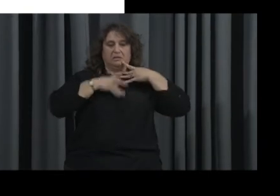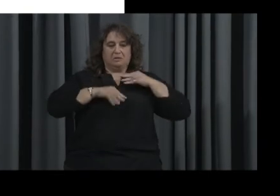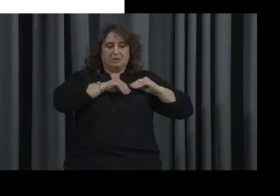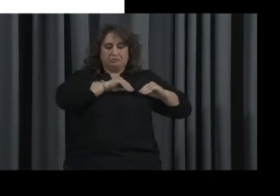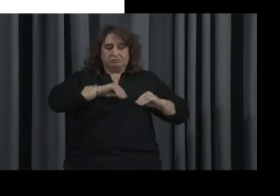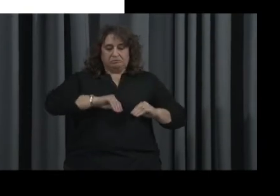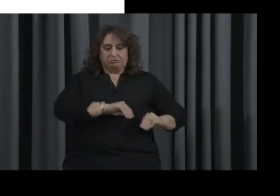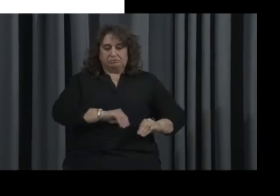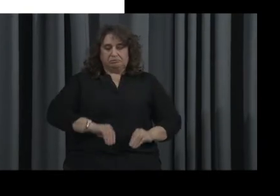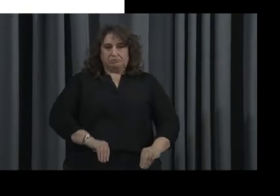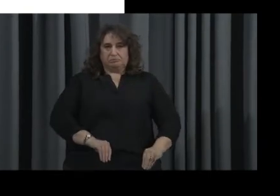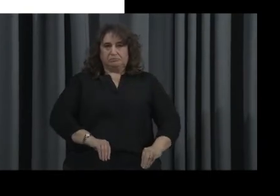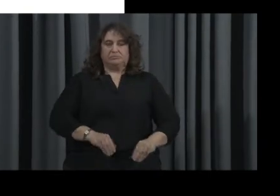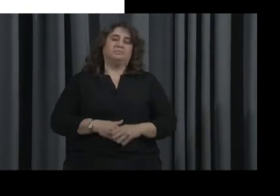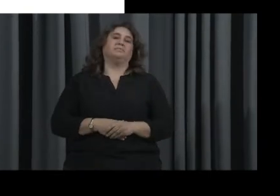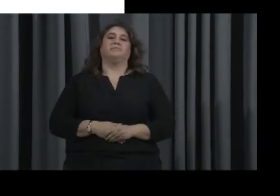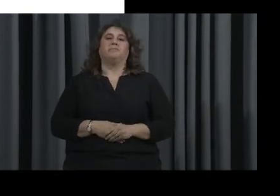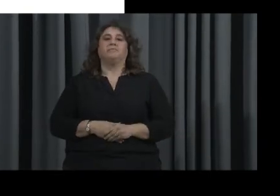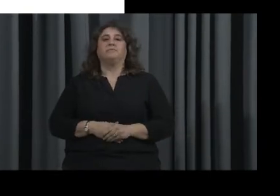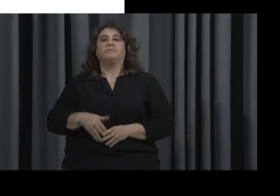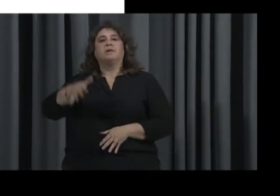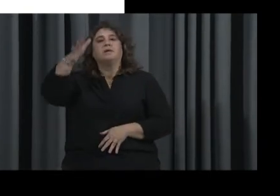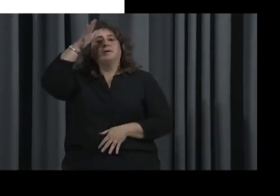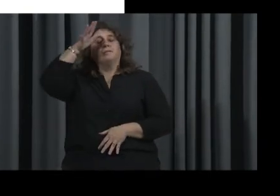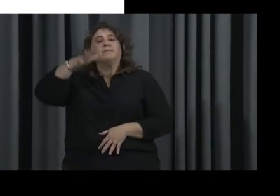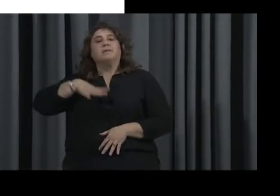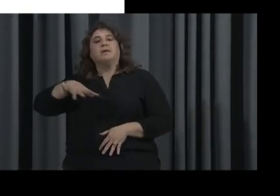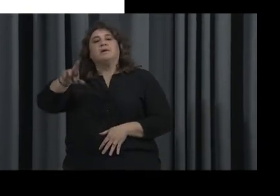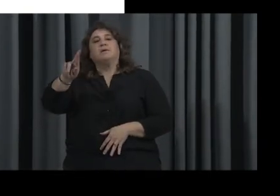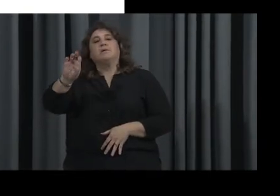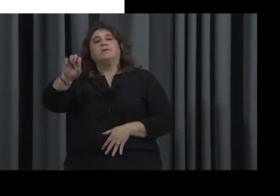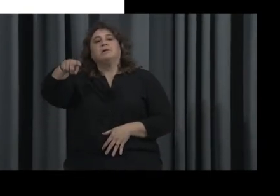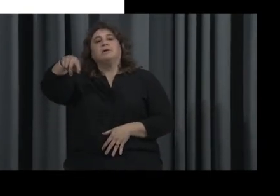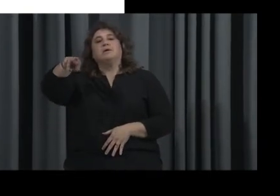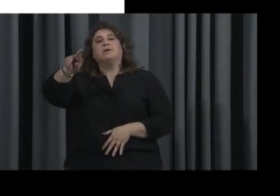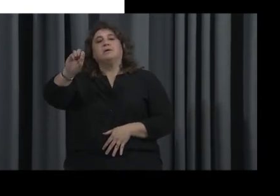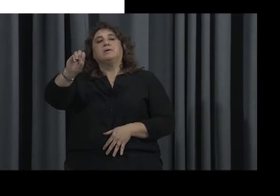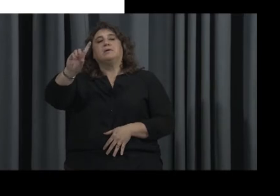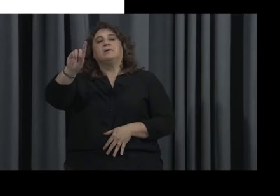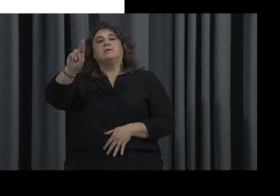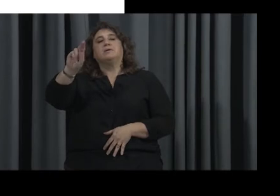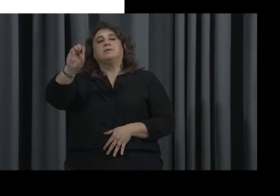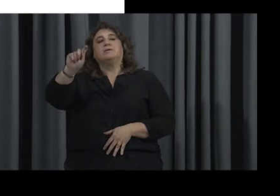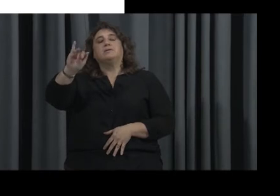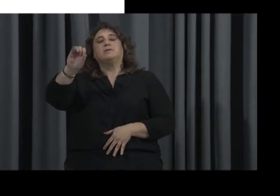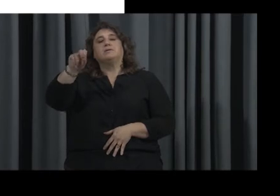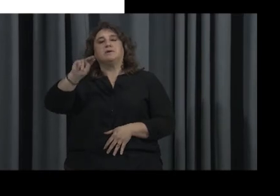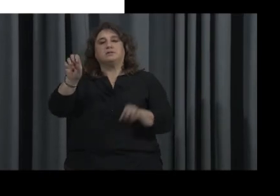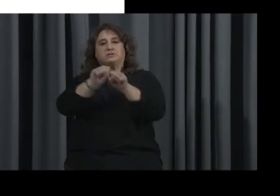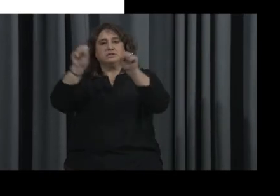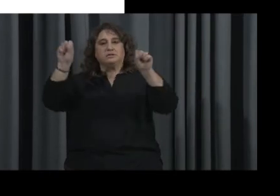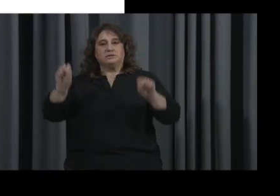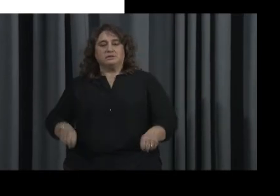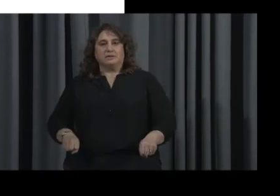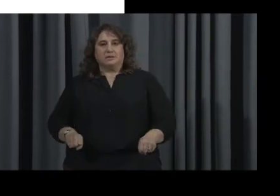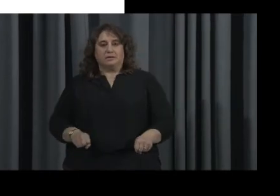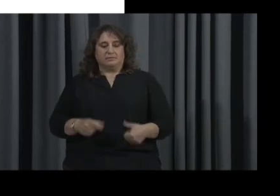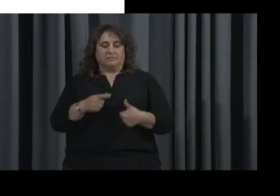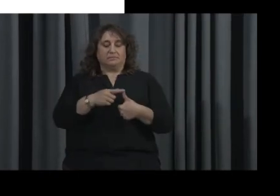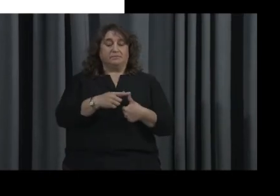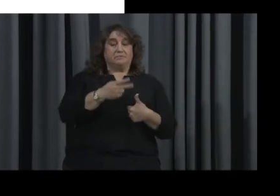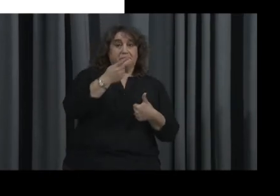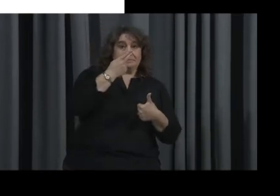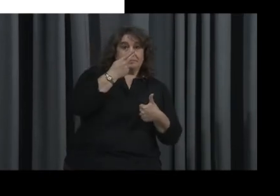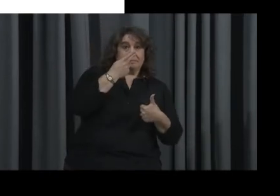And the male reproductive system functions to help support the urinary system as well as the transportation